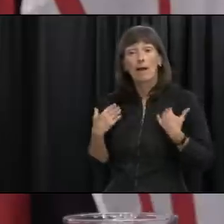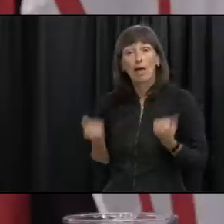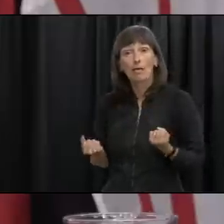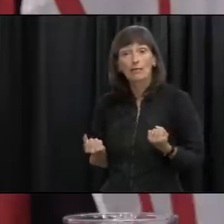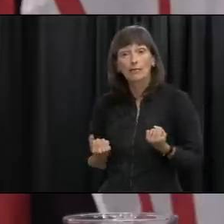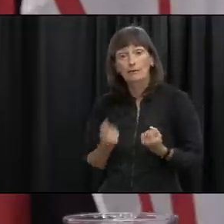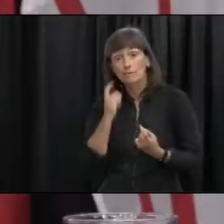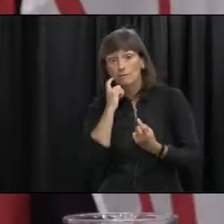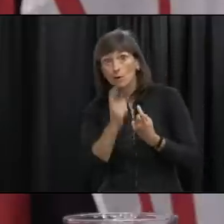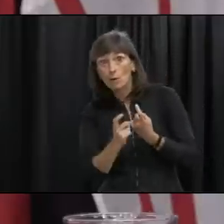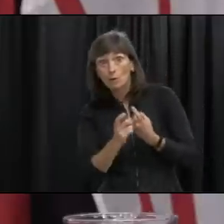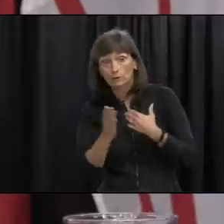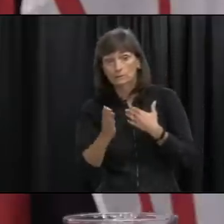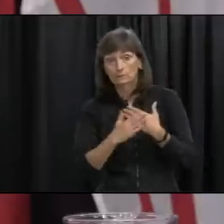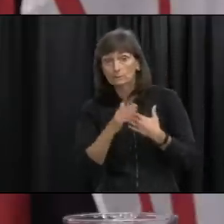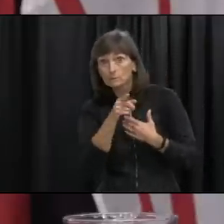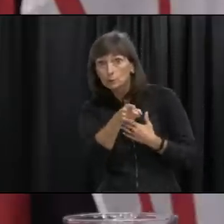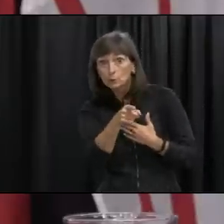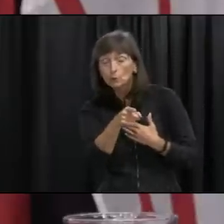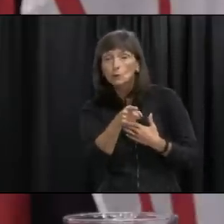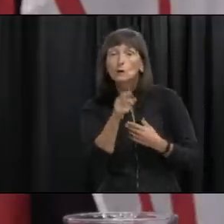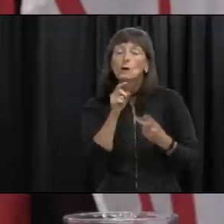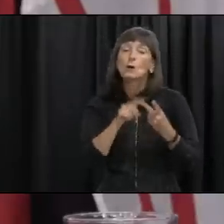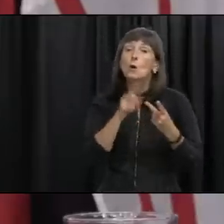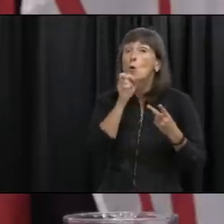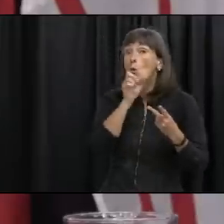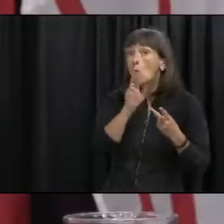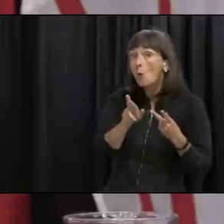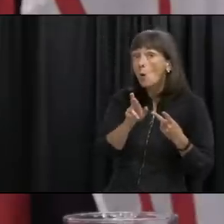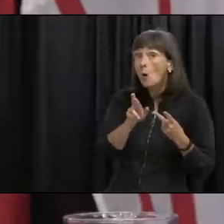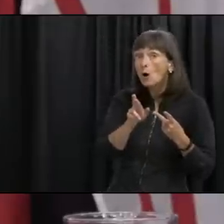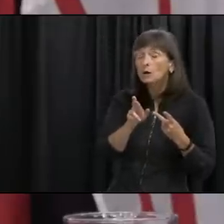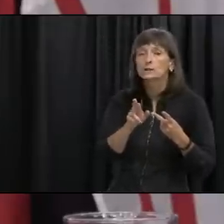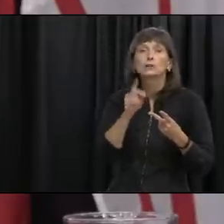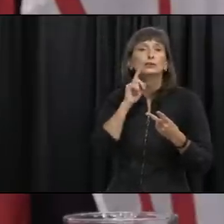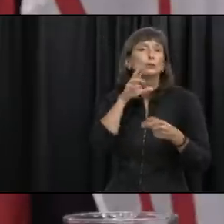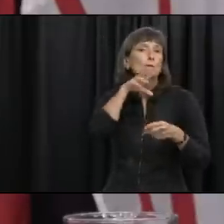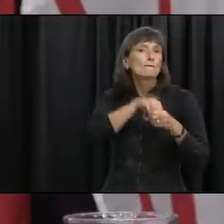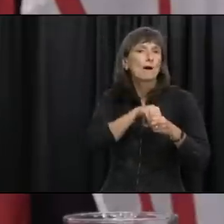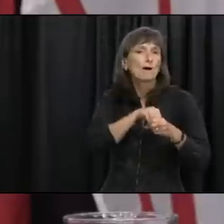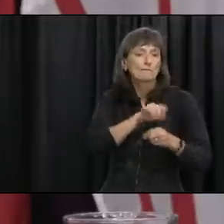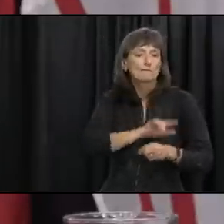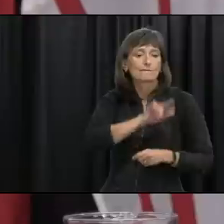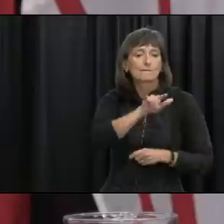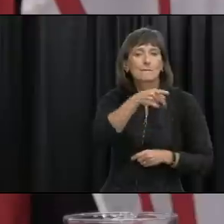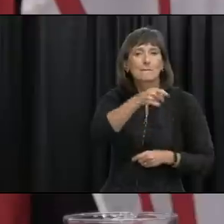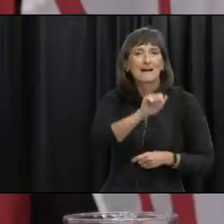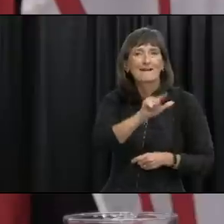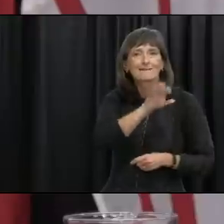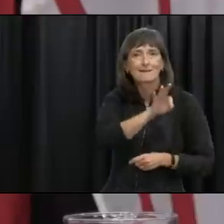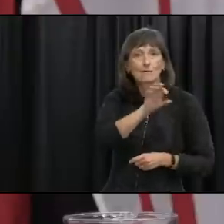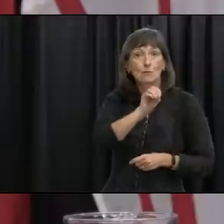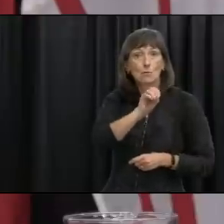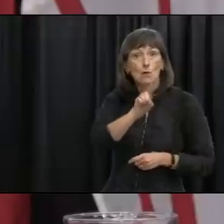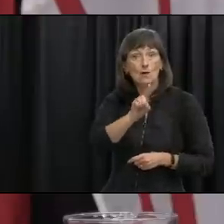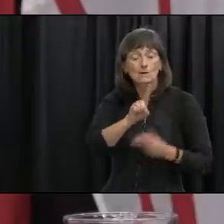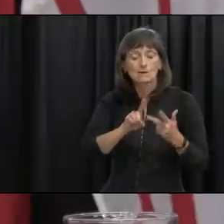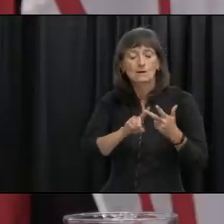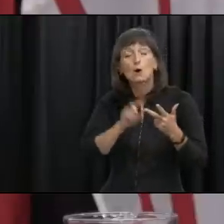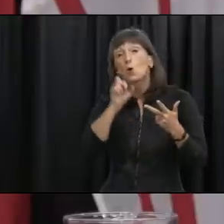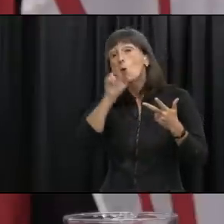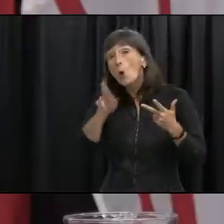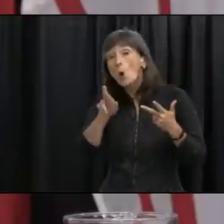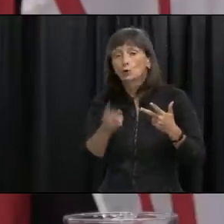close contact or you fall into the categories related to flight pal 901 or the two stores